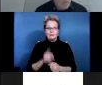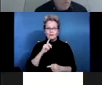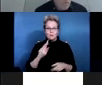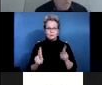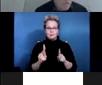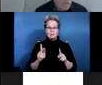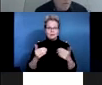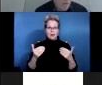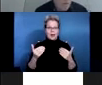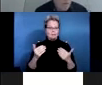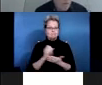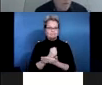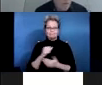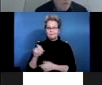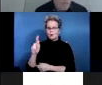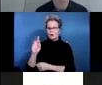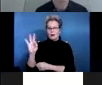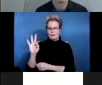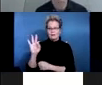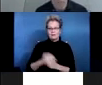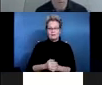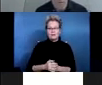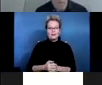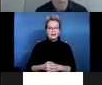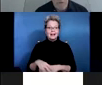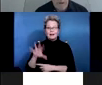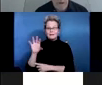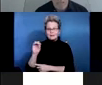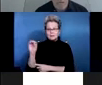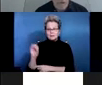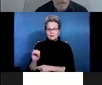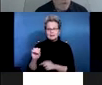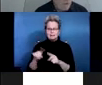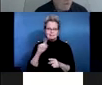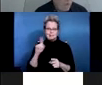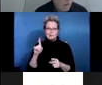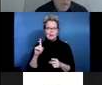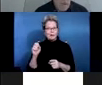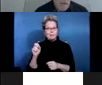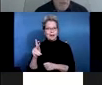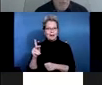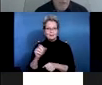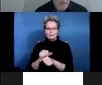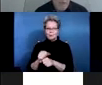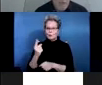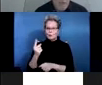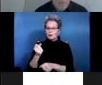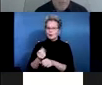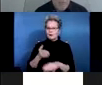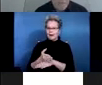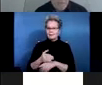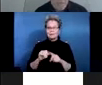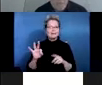received resource facilitation, but only 50% return to work rate after one year. Next slide.